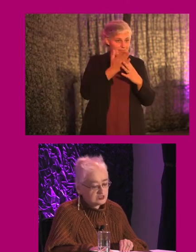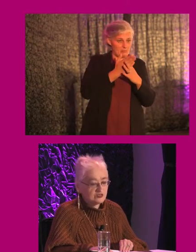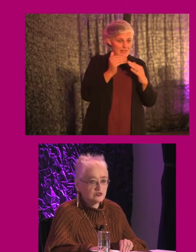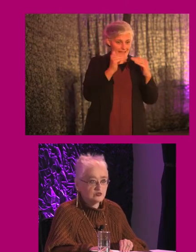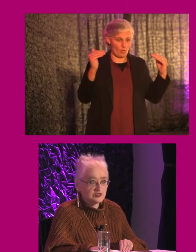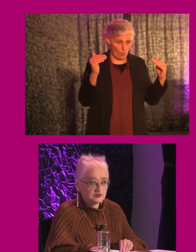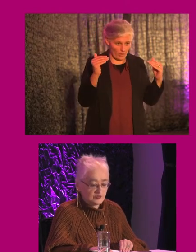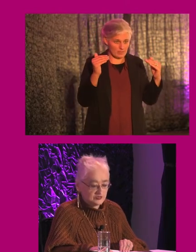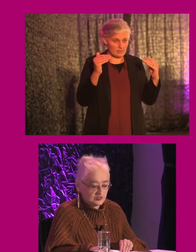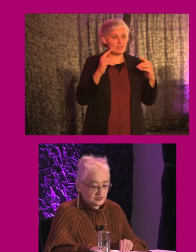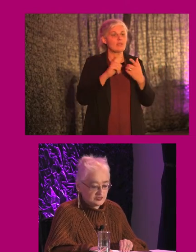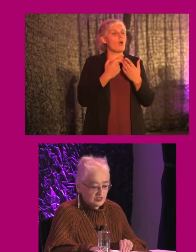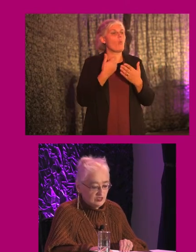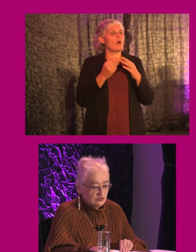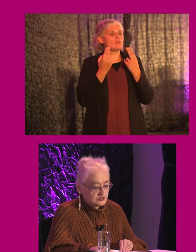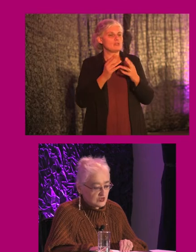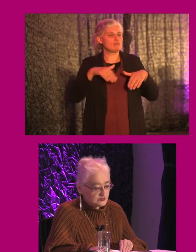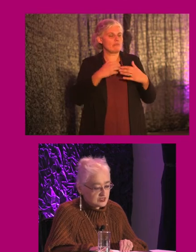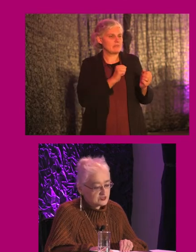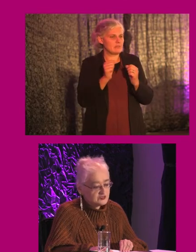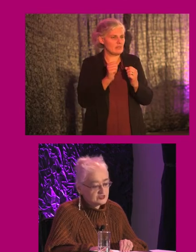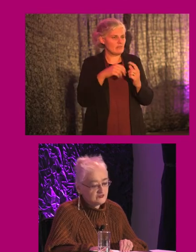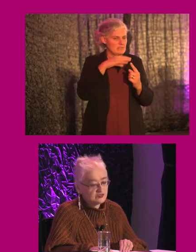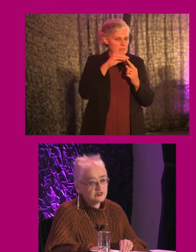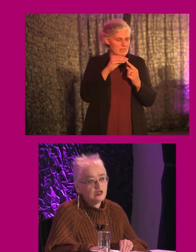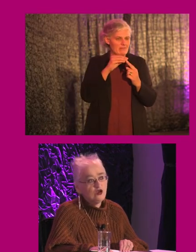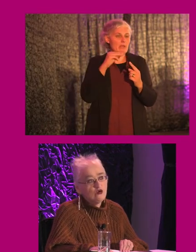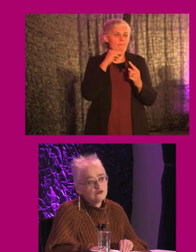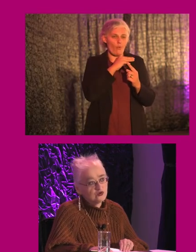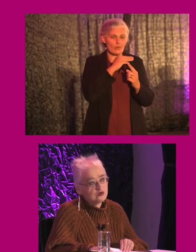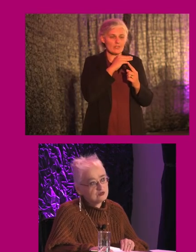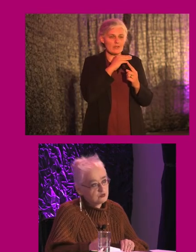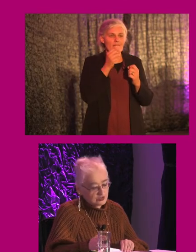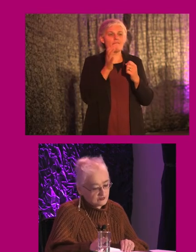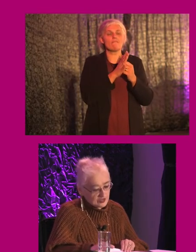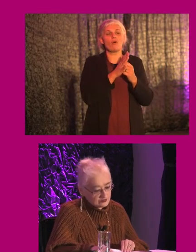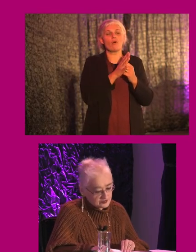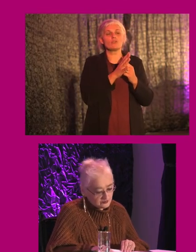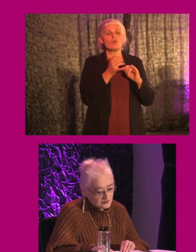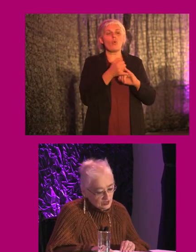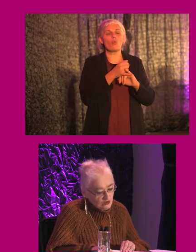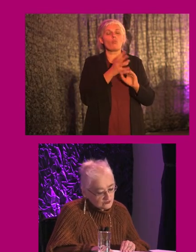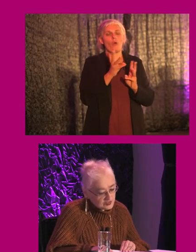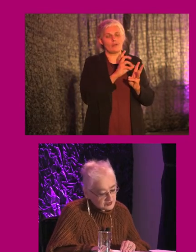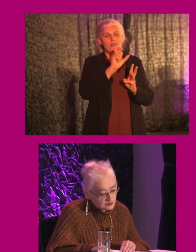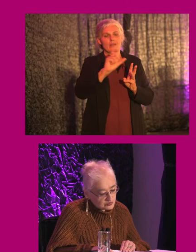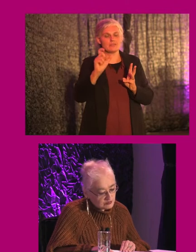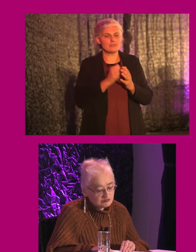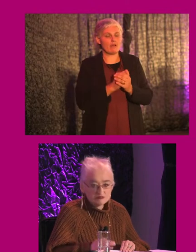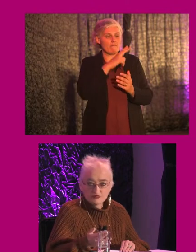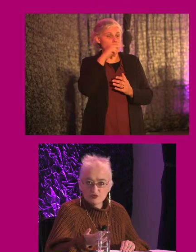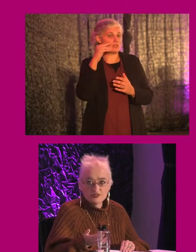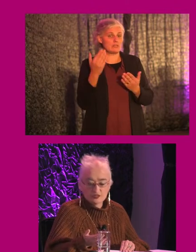equality, and human rights responsibilities, which have particular significance for the work of a council. For example,